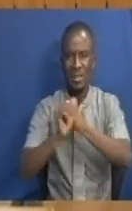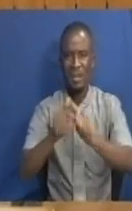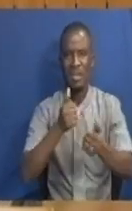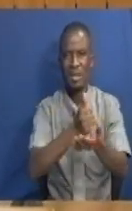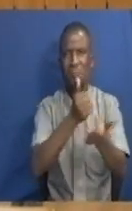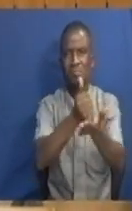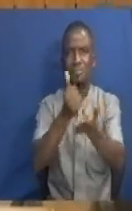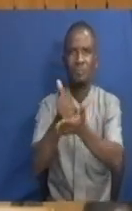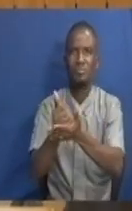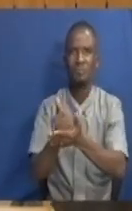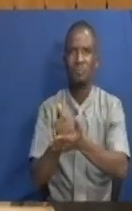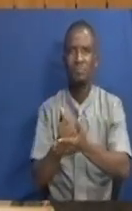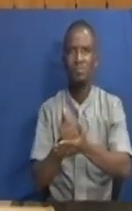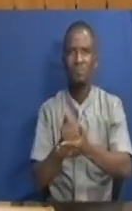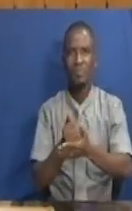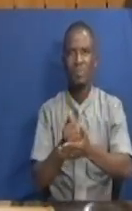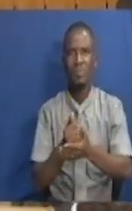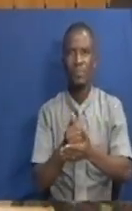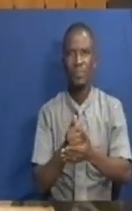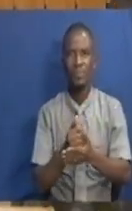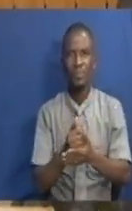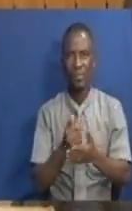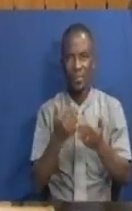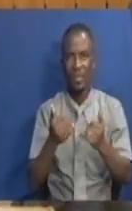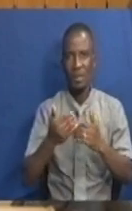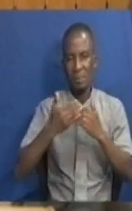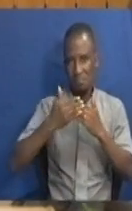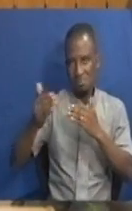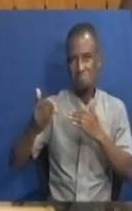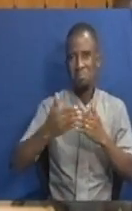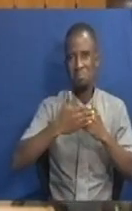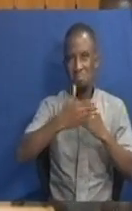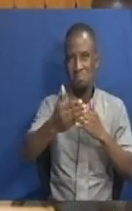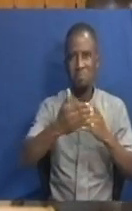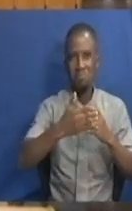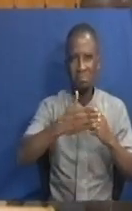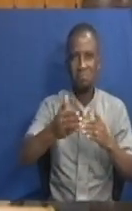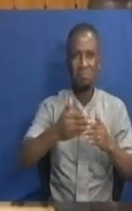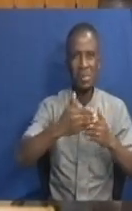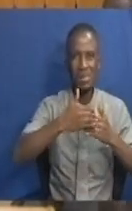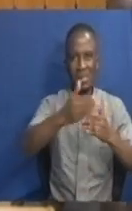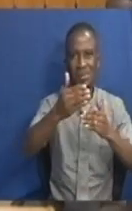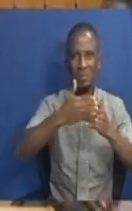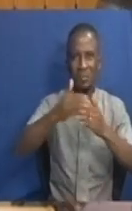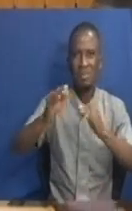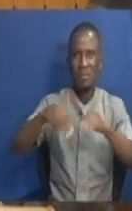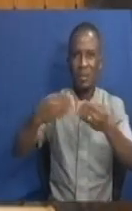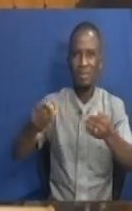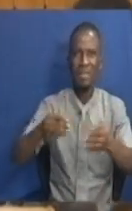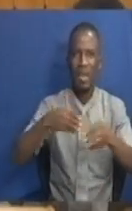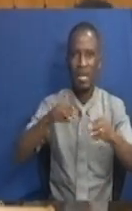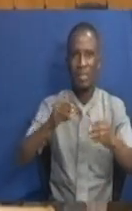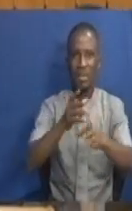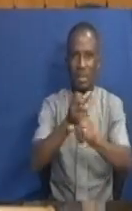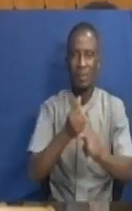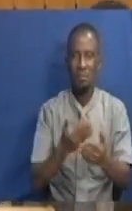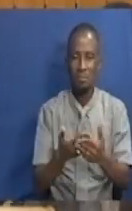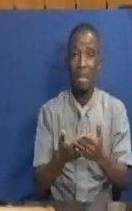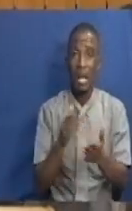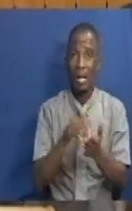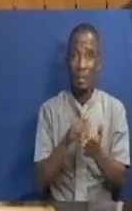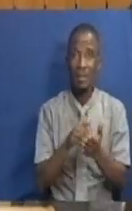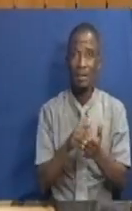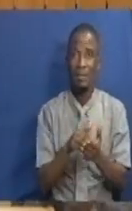be here and then repay excess capacity, we have installed these lines so that we can sell it to them. Mr. Speaker, again,